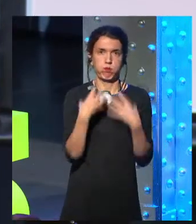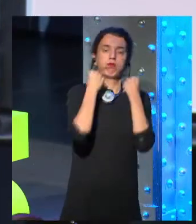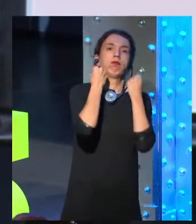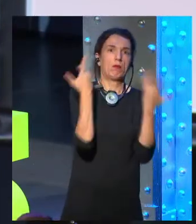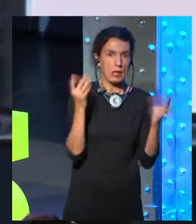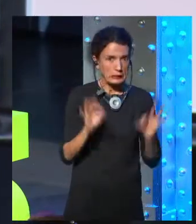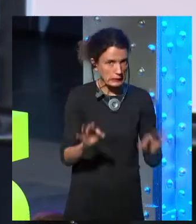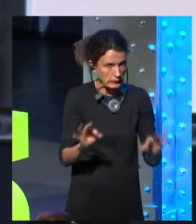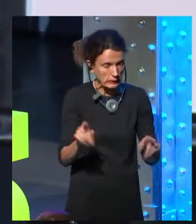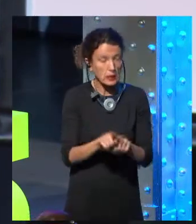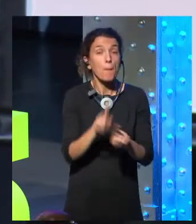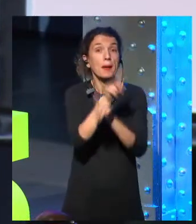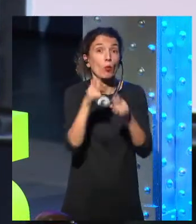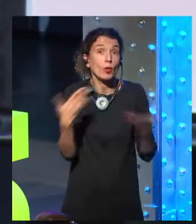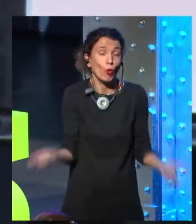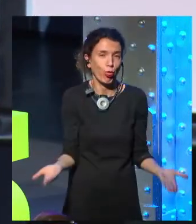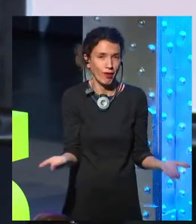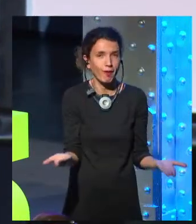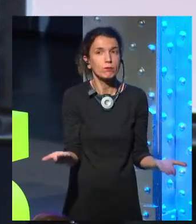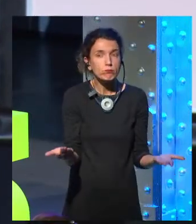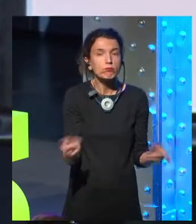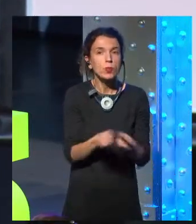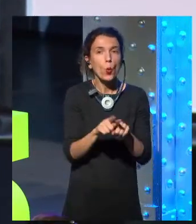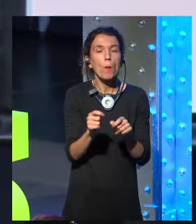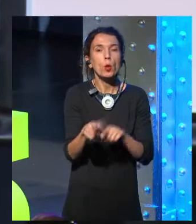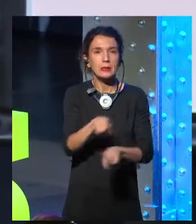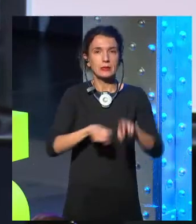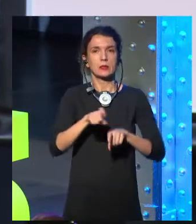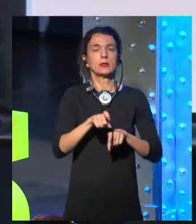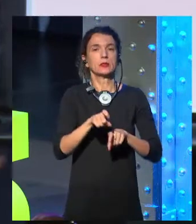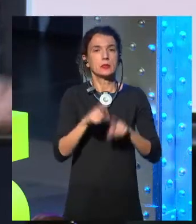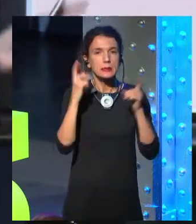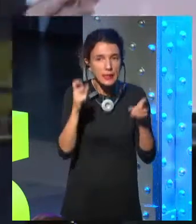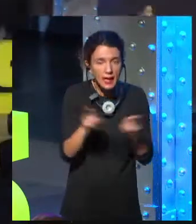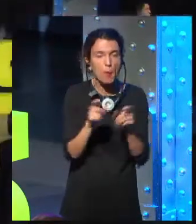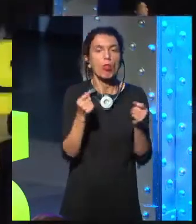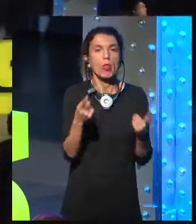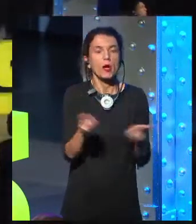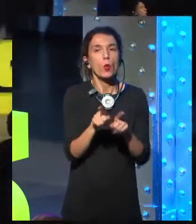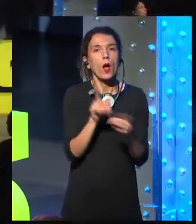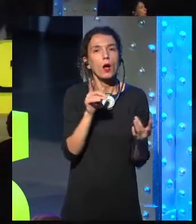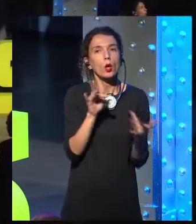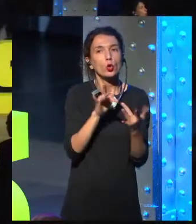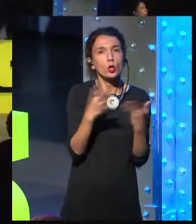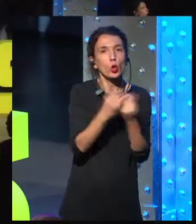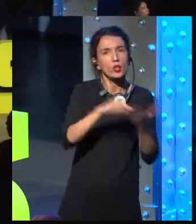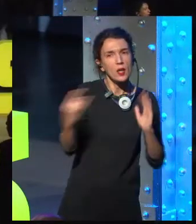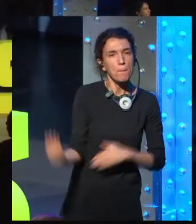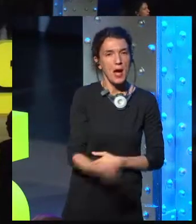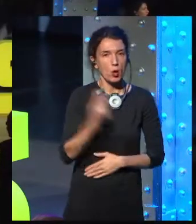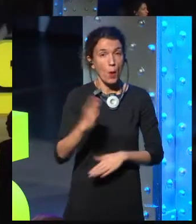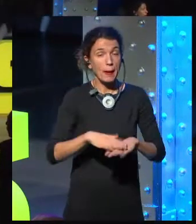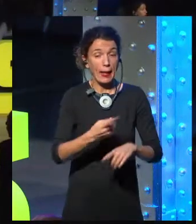relationship with our technology? And what does it mean to have a quality life? So if we have this many devices online,